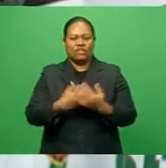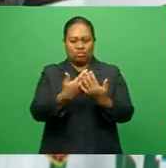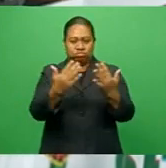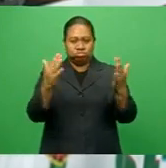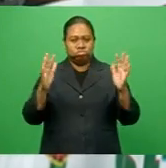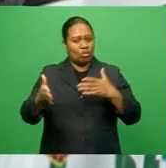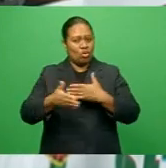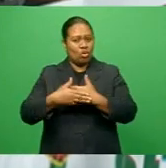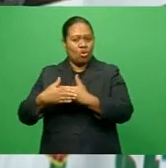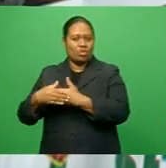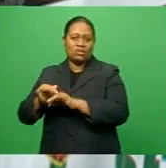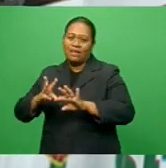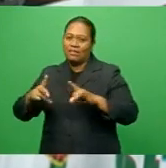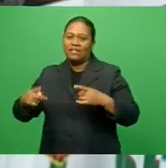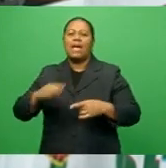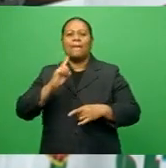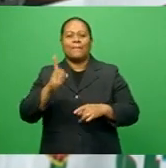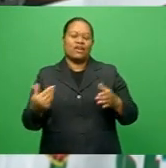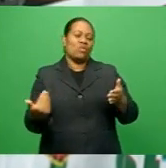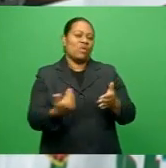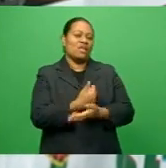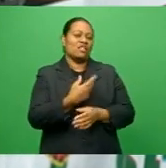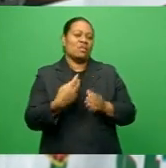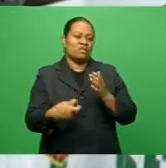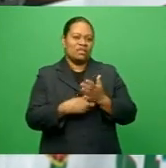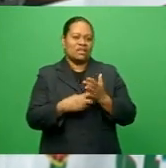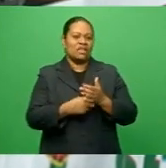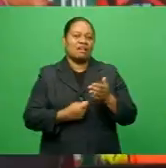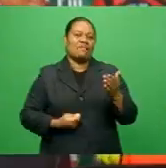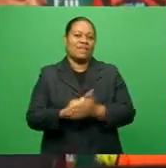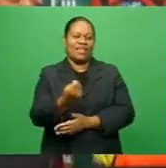to charge fees to the spectators. That's new.